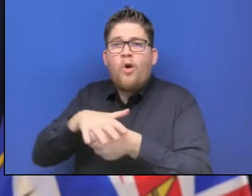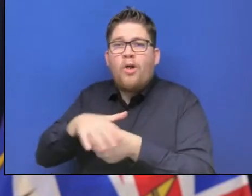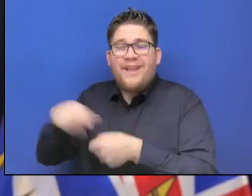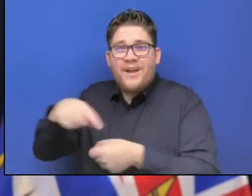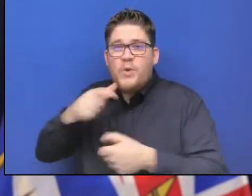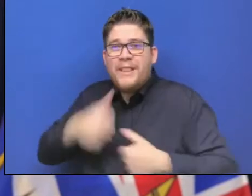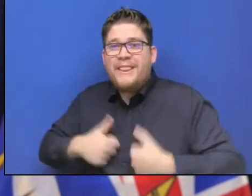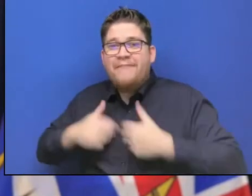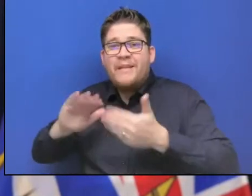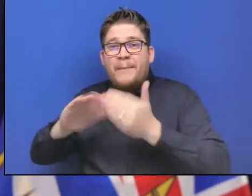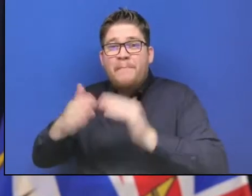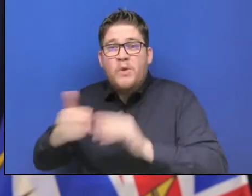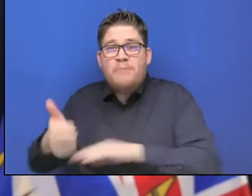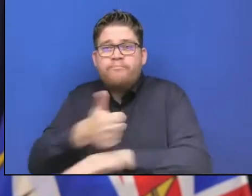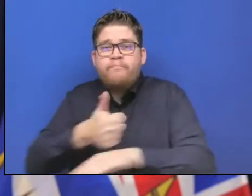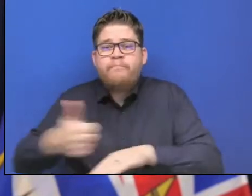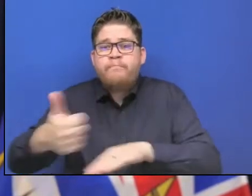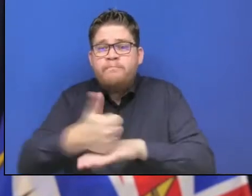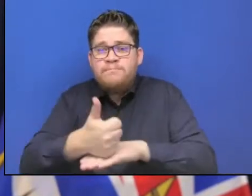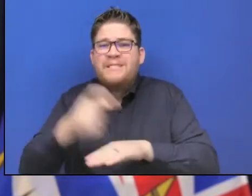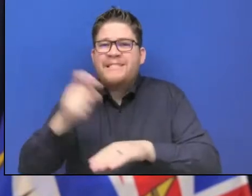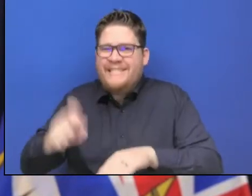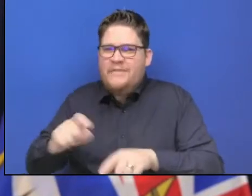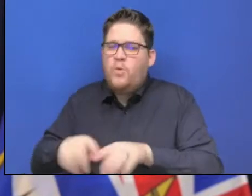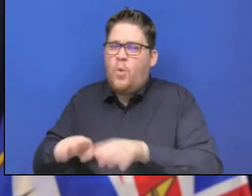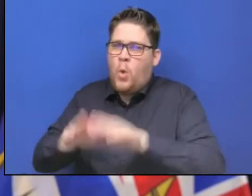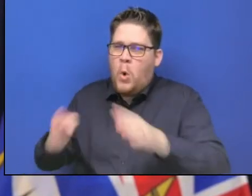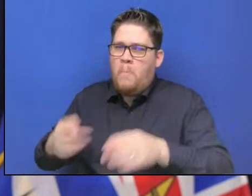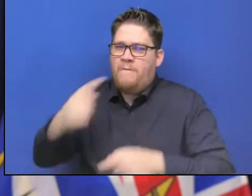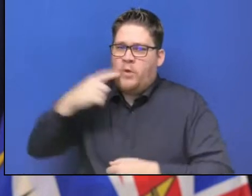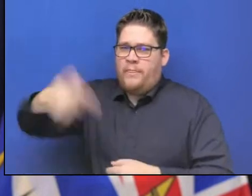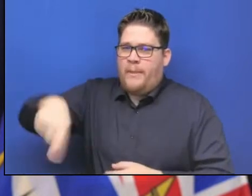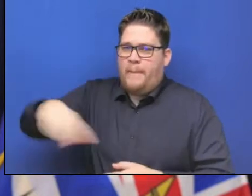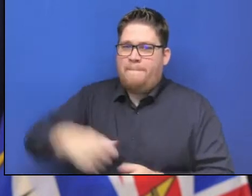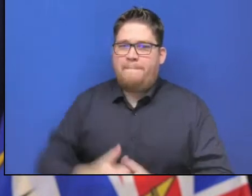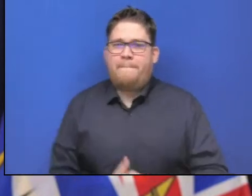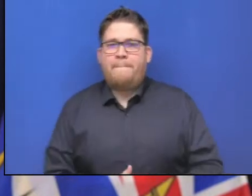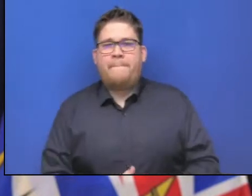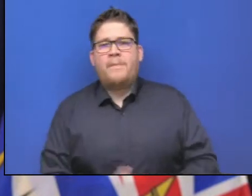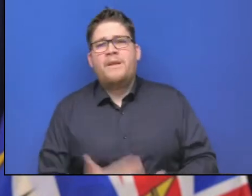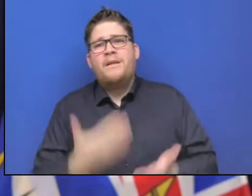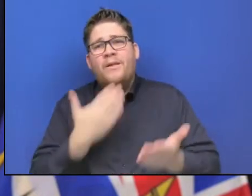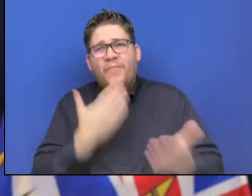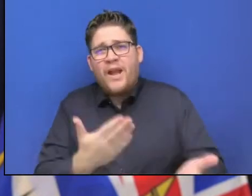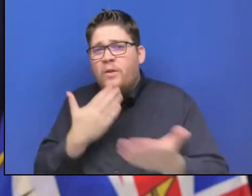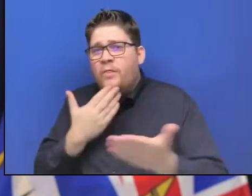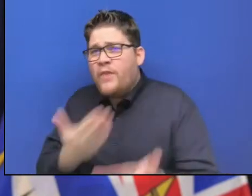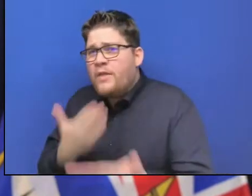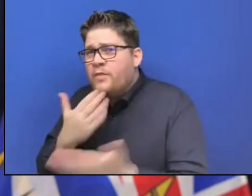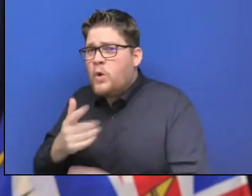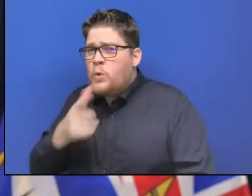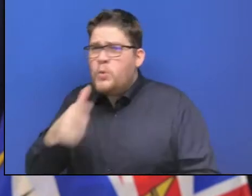in the rain, in the weather, making immediate repairs to get people moving again. The stories of